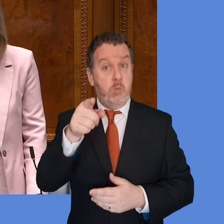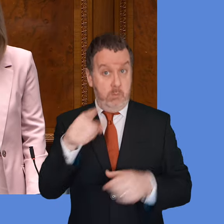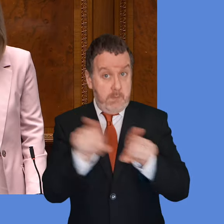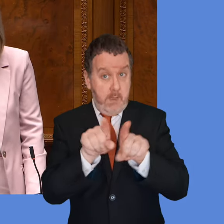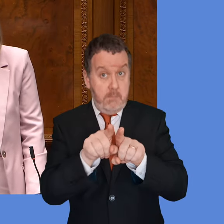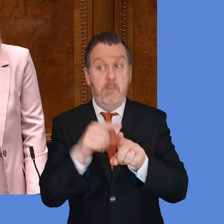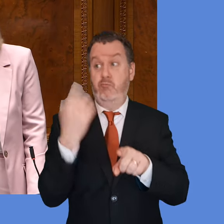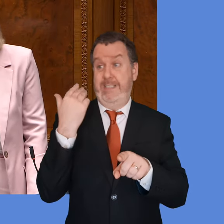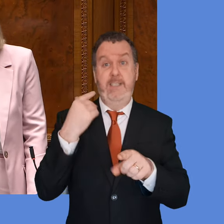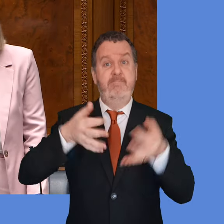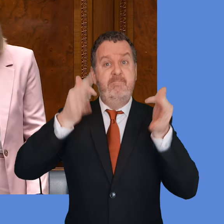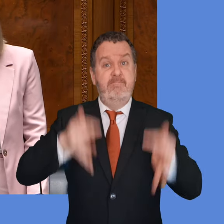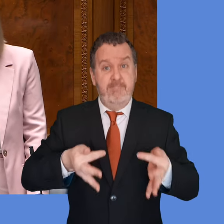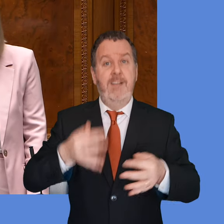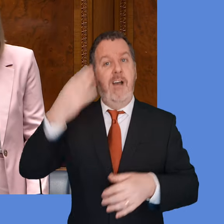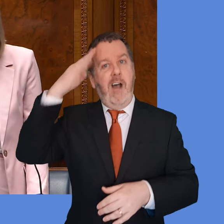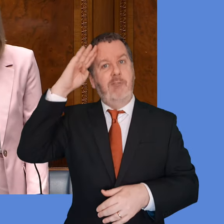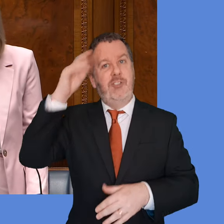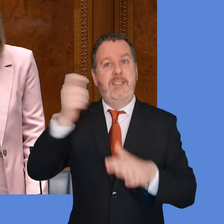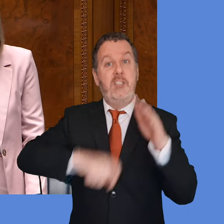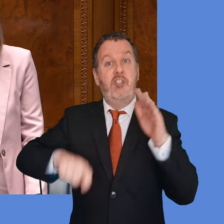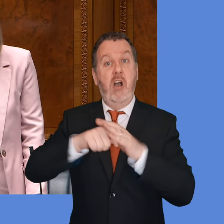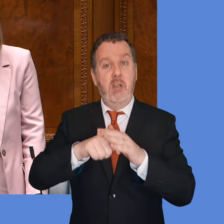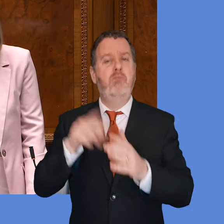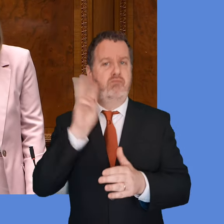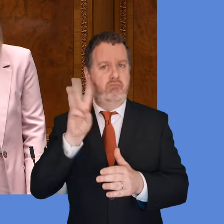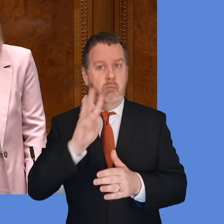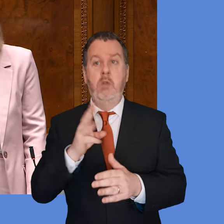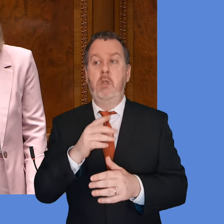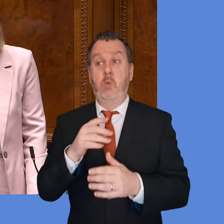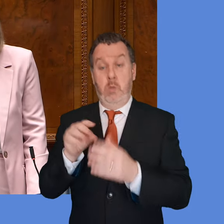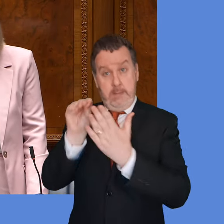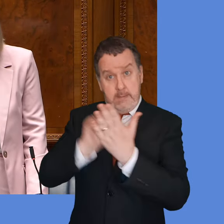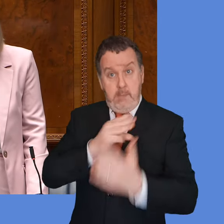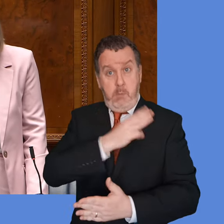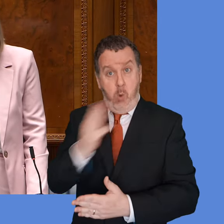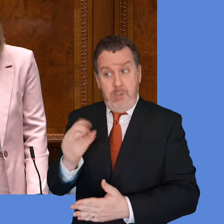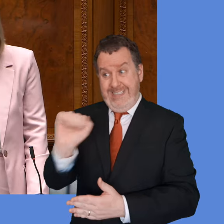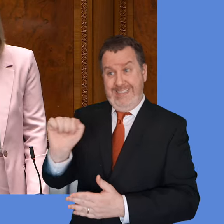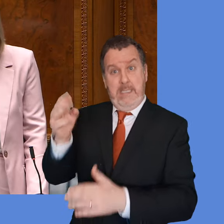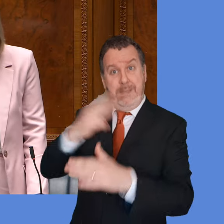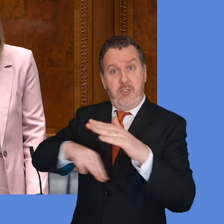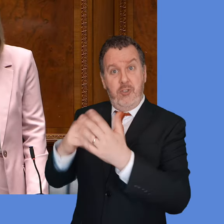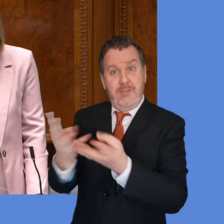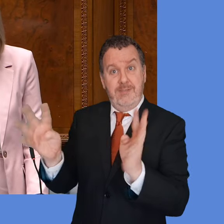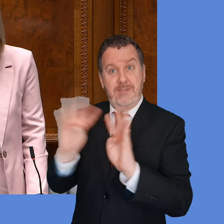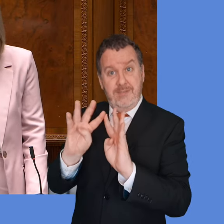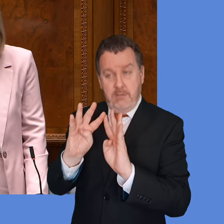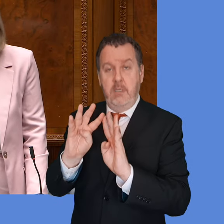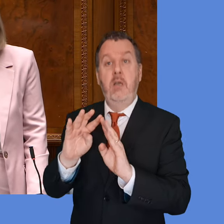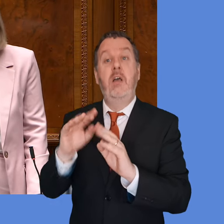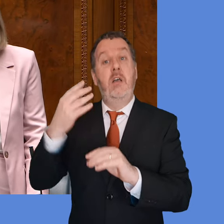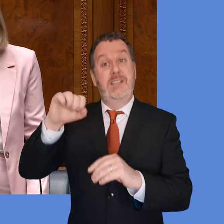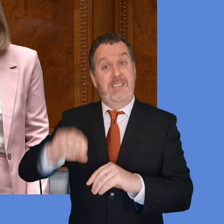welcoming the recent confirmation from the Taoiseach that he intends to bring a proposal to the Cabinet recommending an increase in the Irish Government's